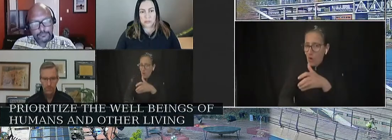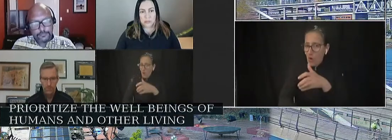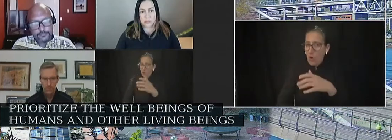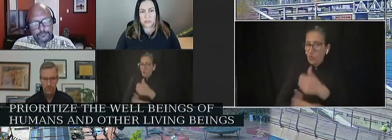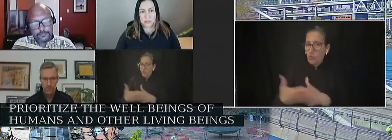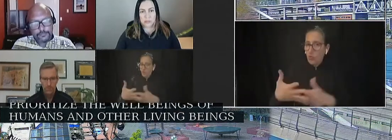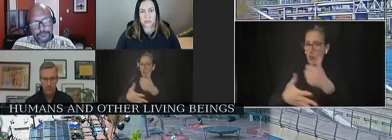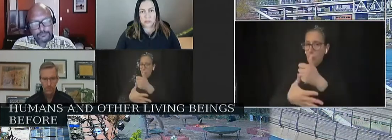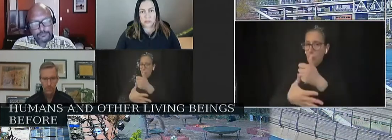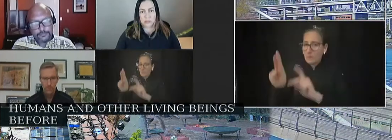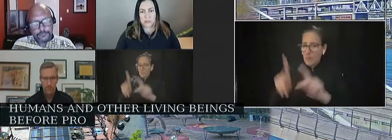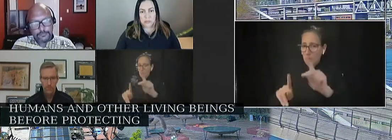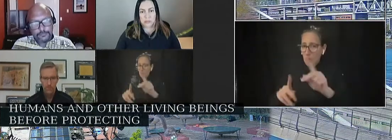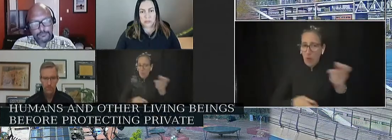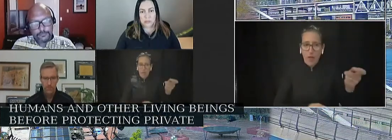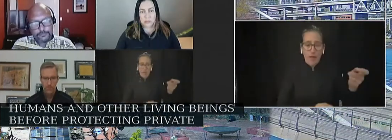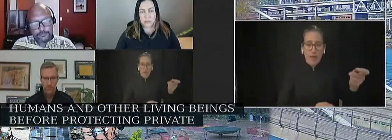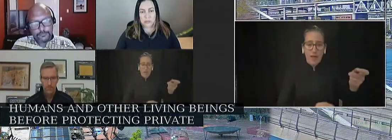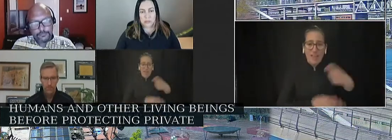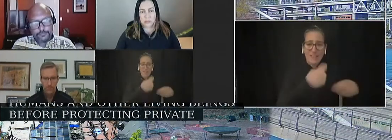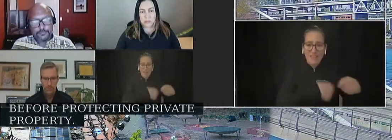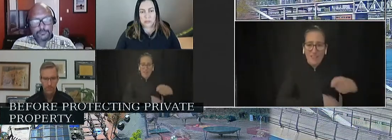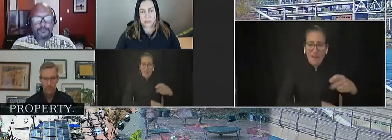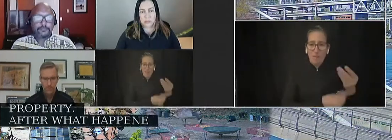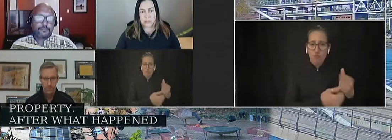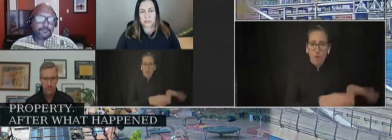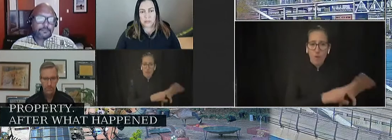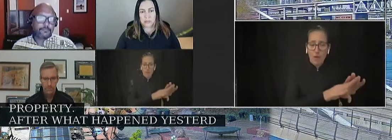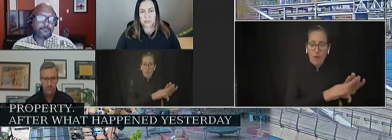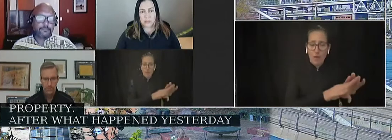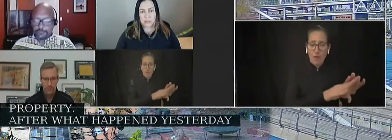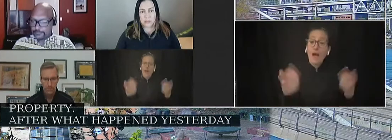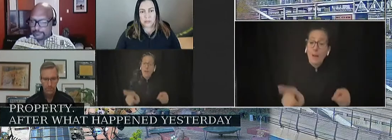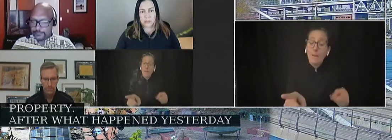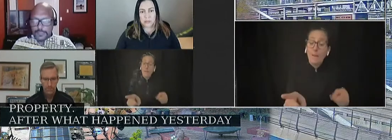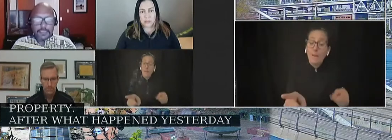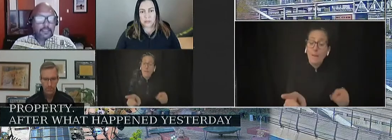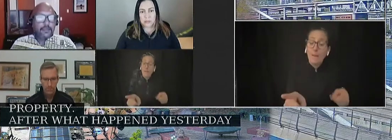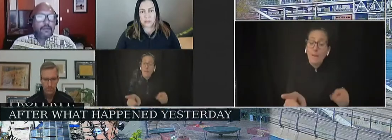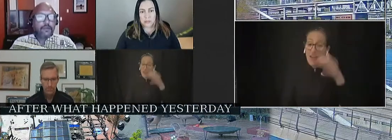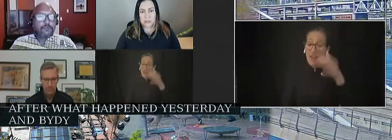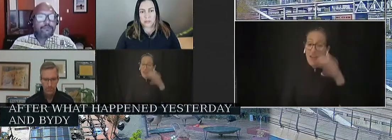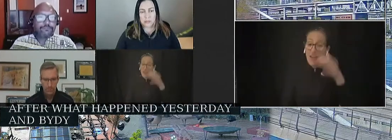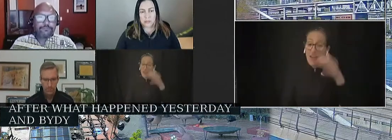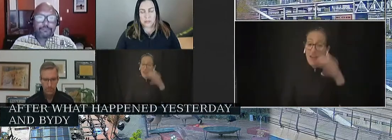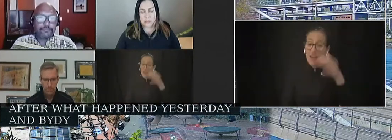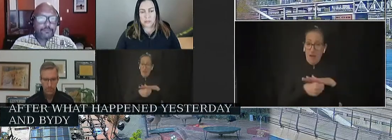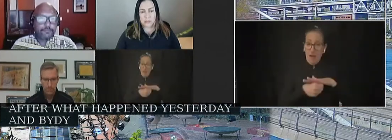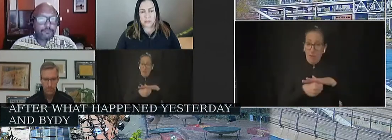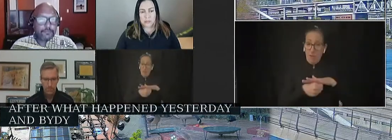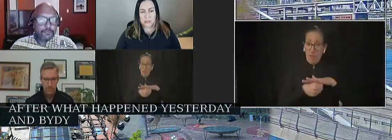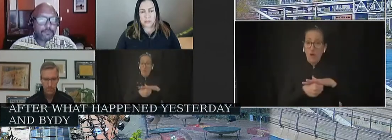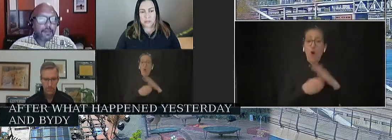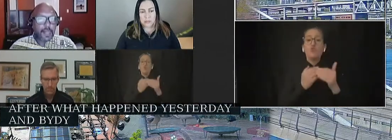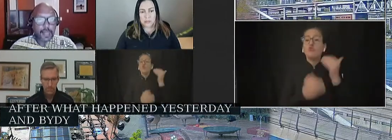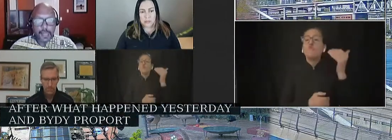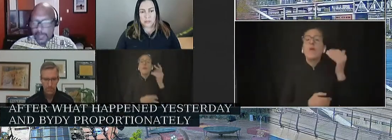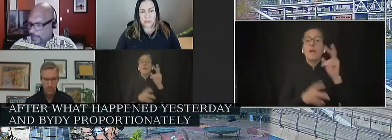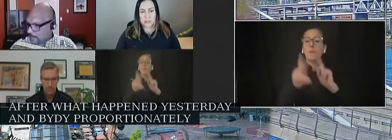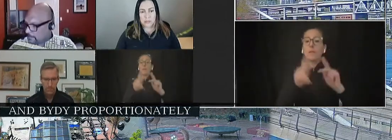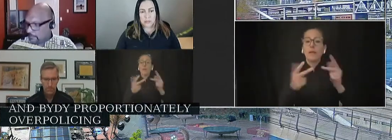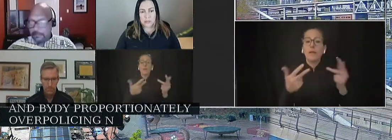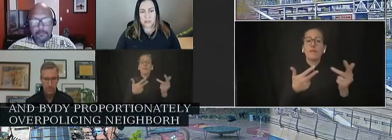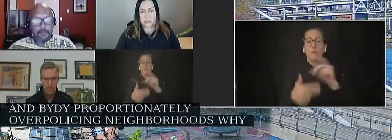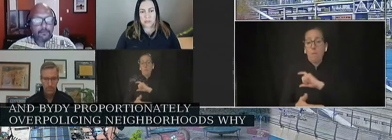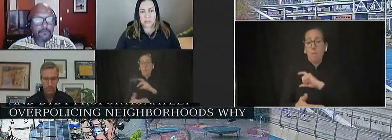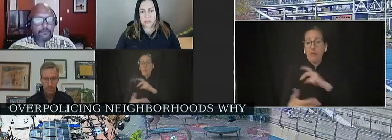After what happened yesterday in my disproportionately over-policed neighborhood surrounding Lentz Park, why should I trust the Portland Police Bureau? Why should I